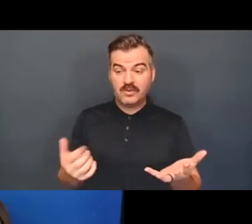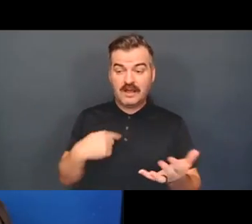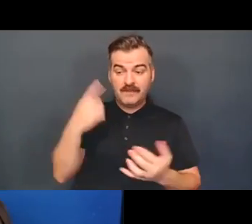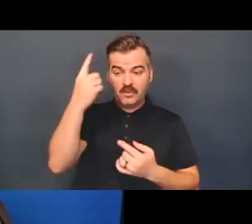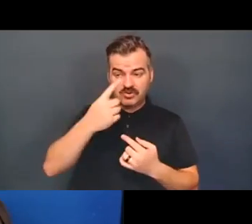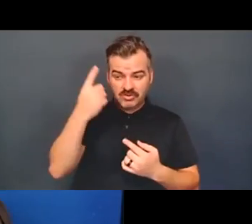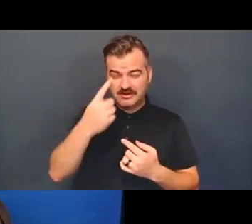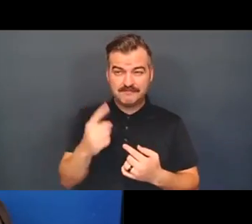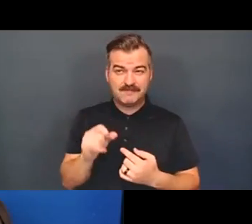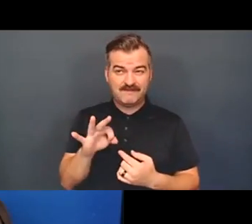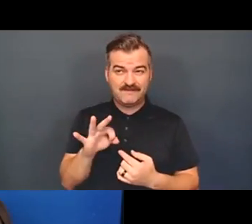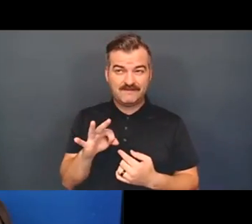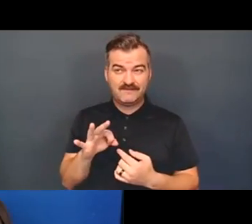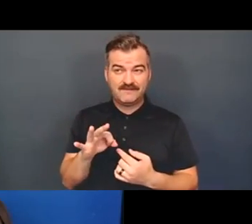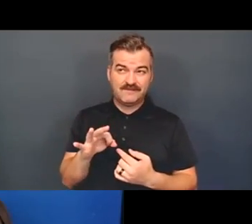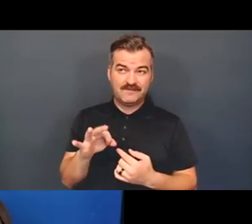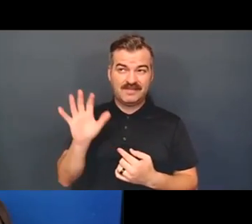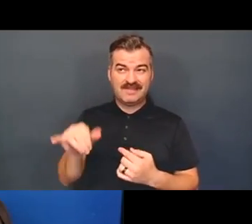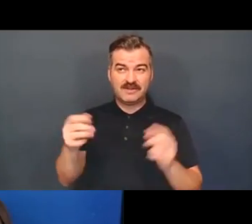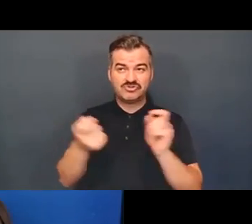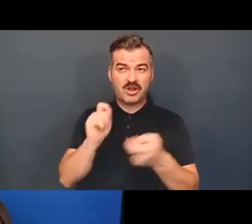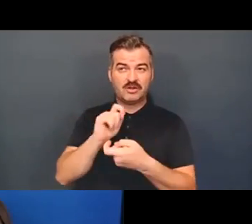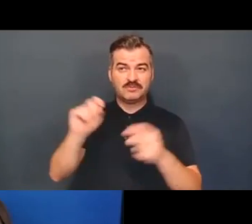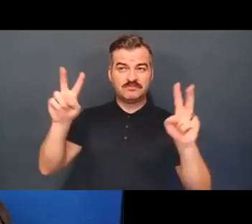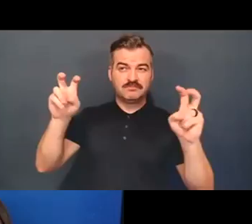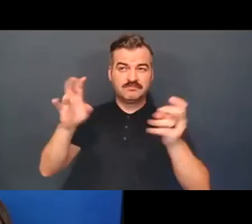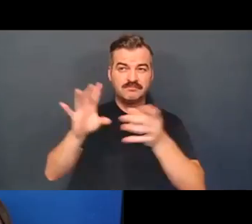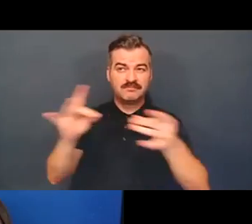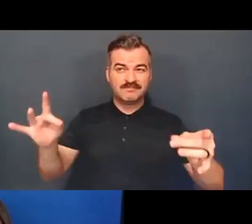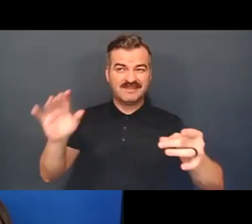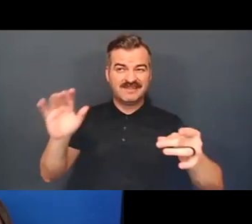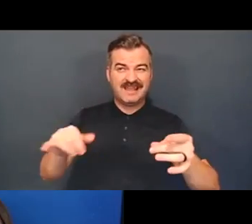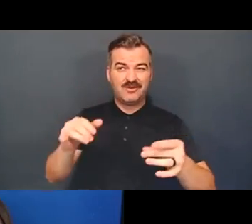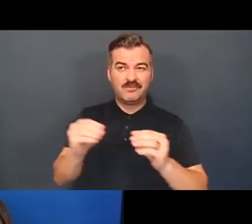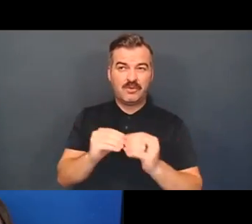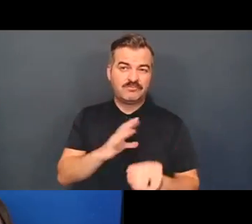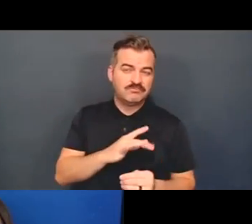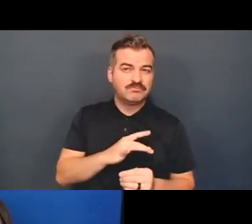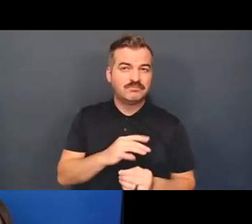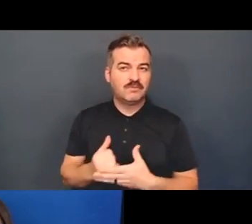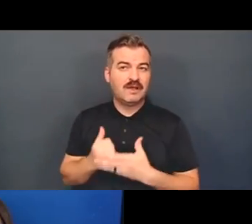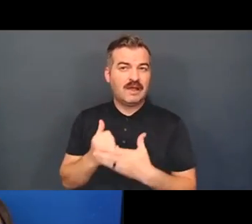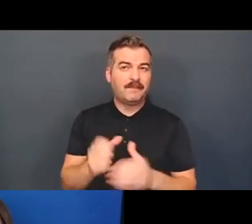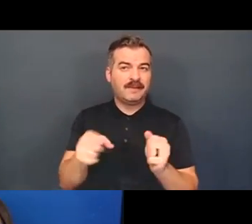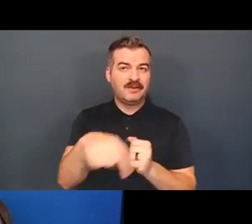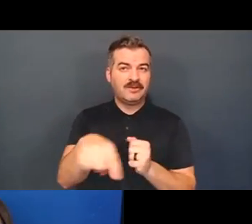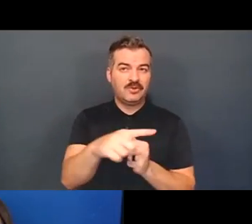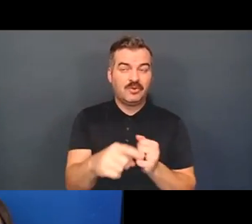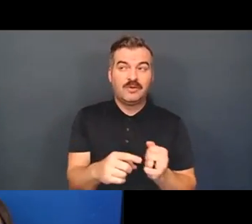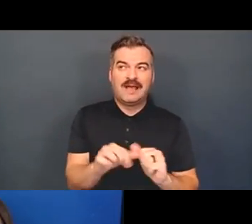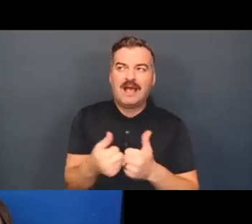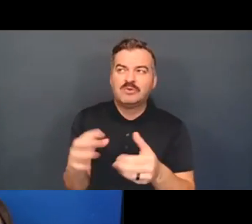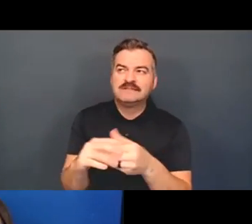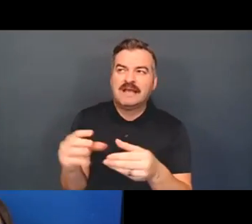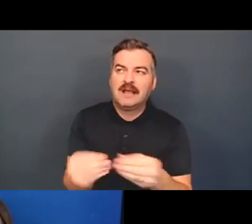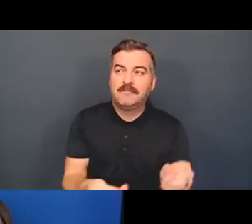if, if, if this framing, um, would be, would be useful, um, to what, um, you guys are talking about